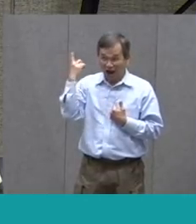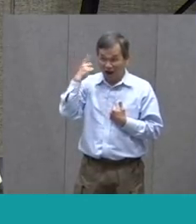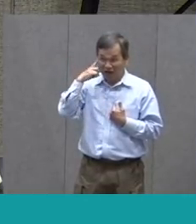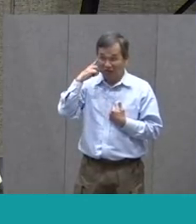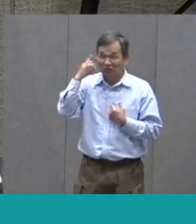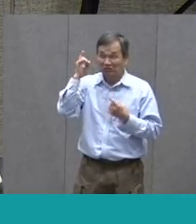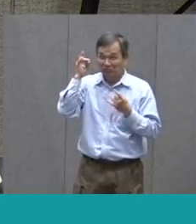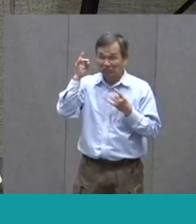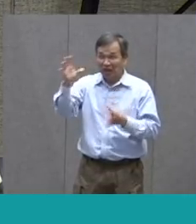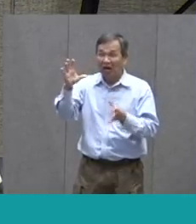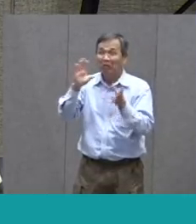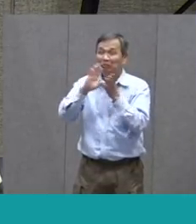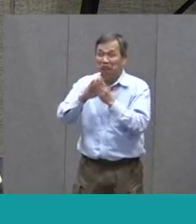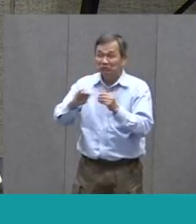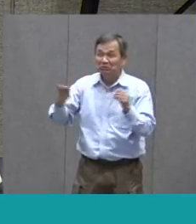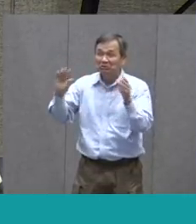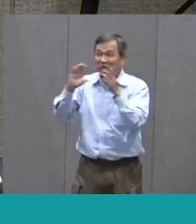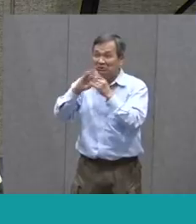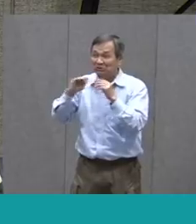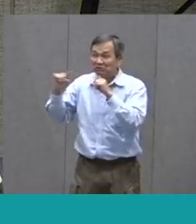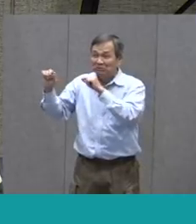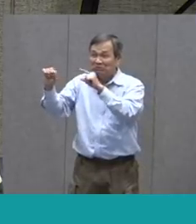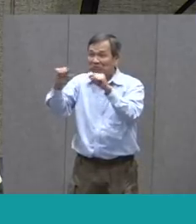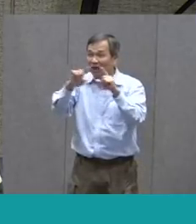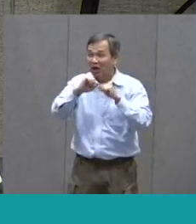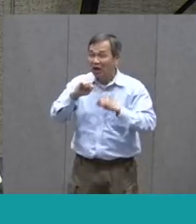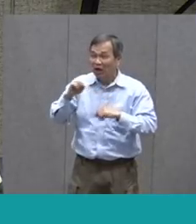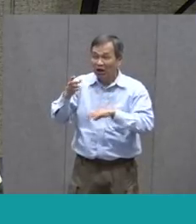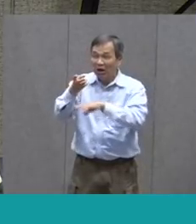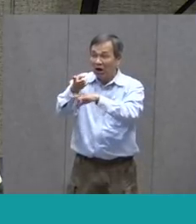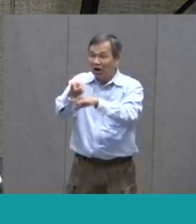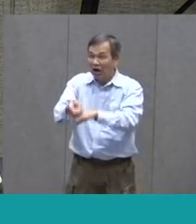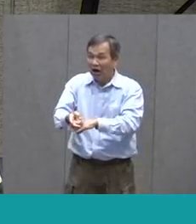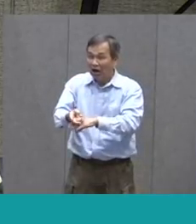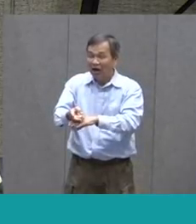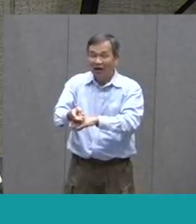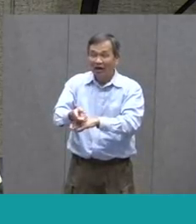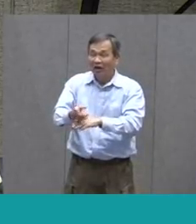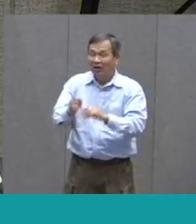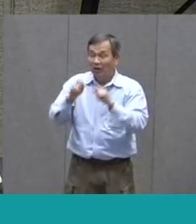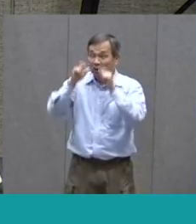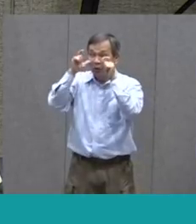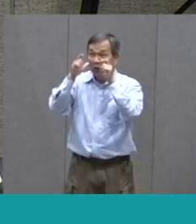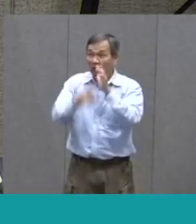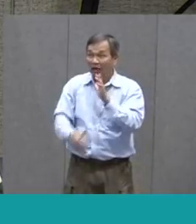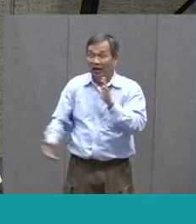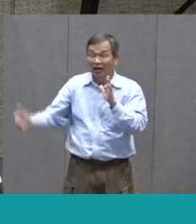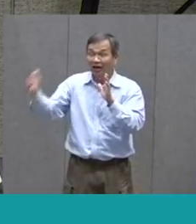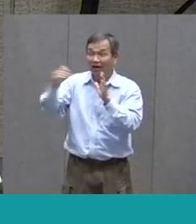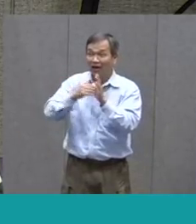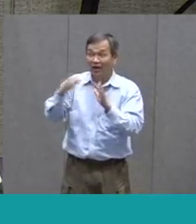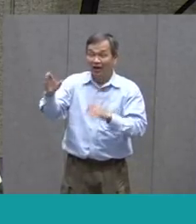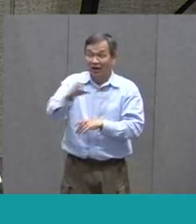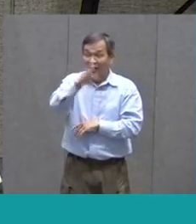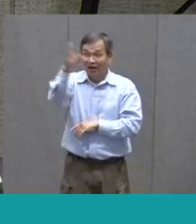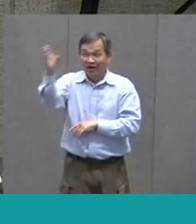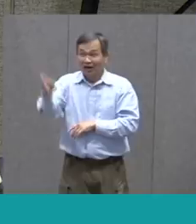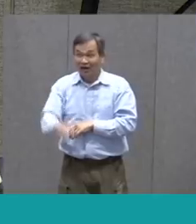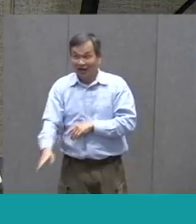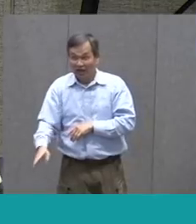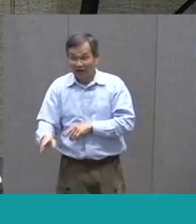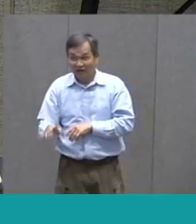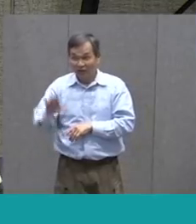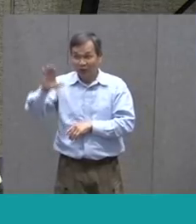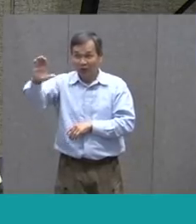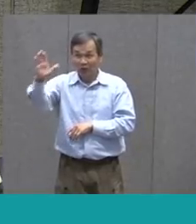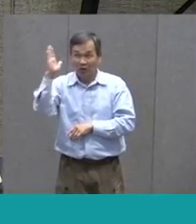said, They'll never, never wake again Who sleep upon your bed.